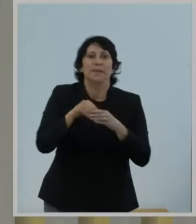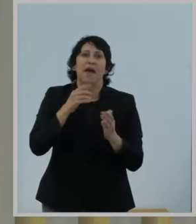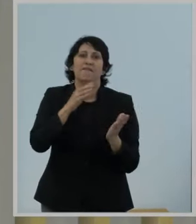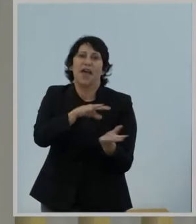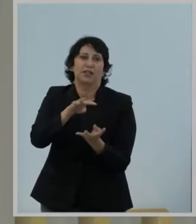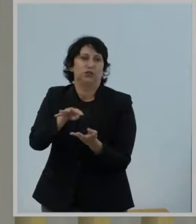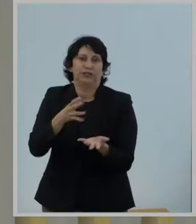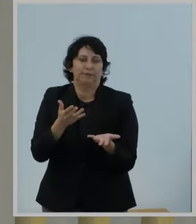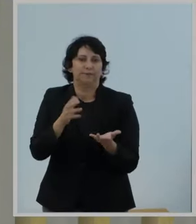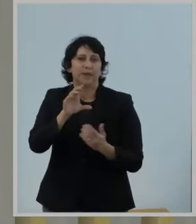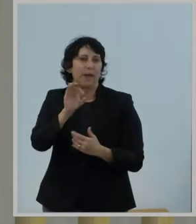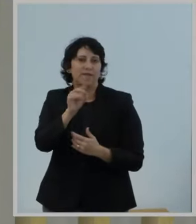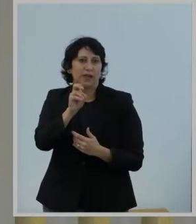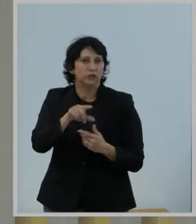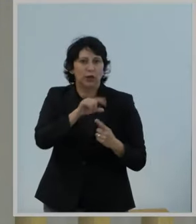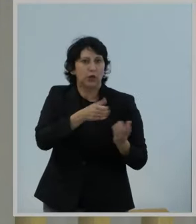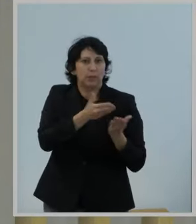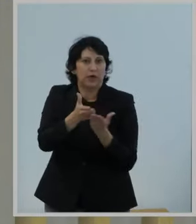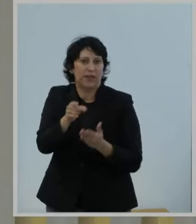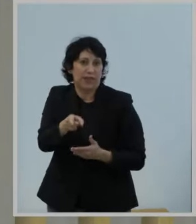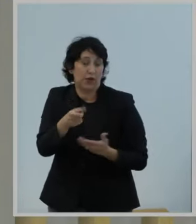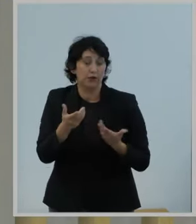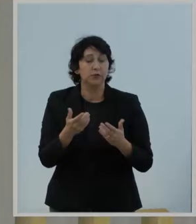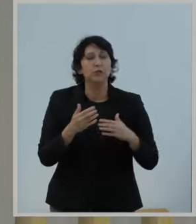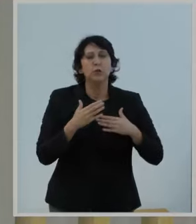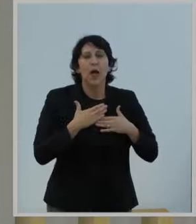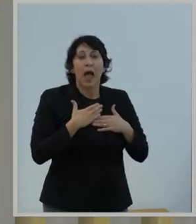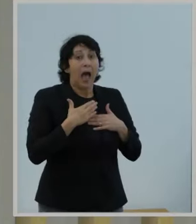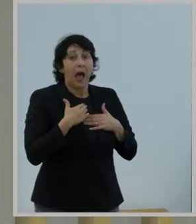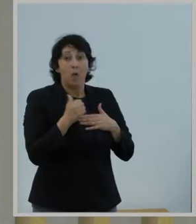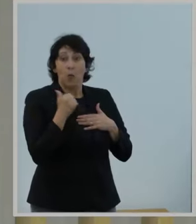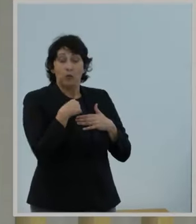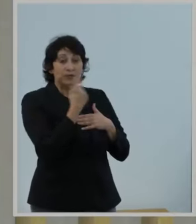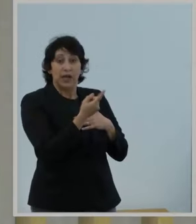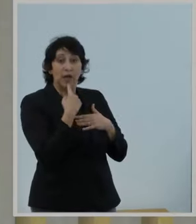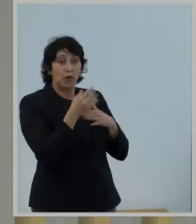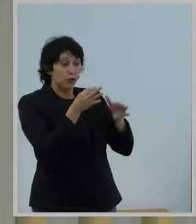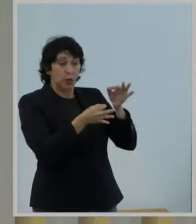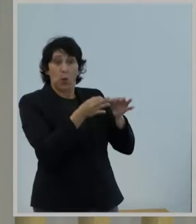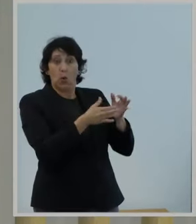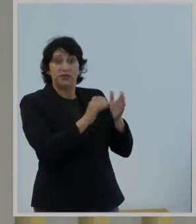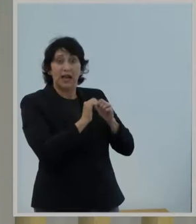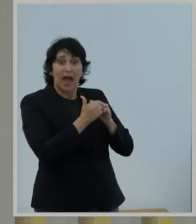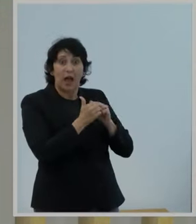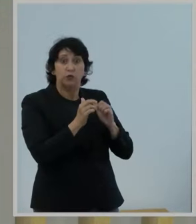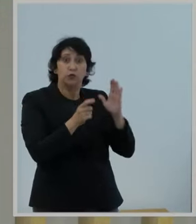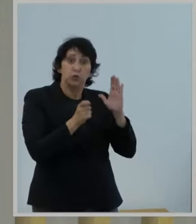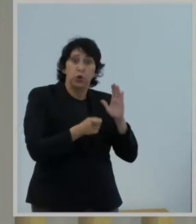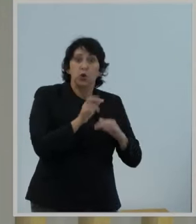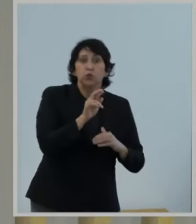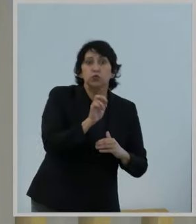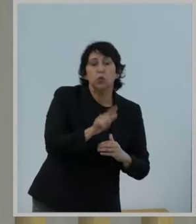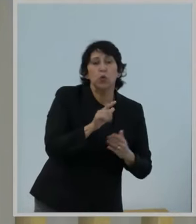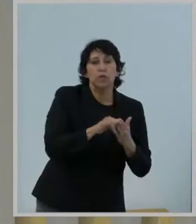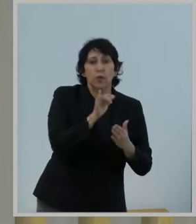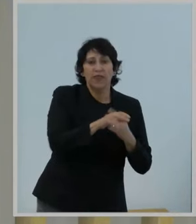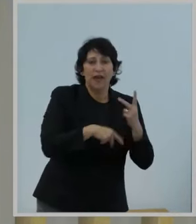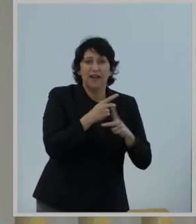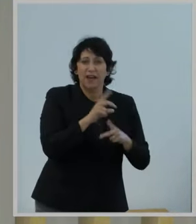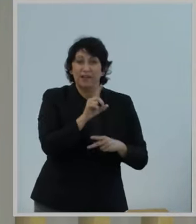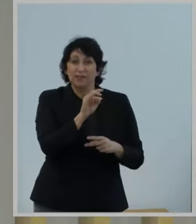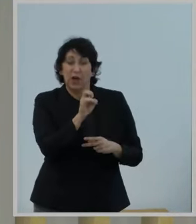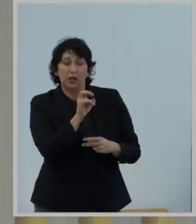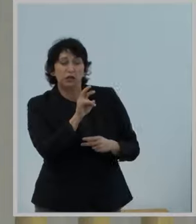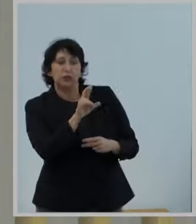Now I'd like to turn to judicial review. I'm not going to tell the courts how to rule on the major questions doctrine or on whether the Section 10 forbearances that this order uses